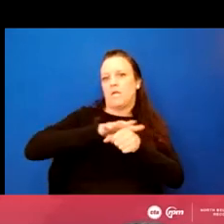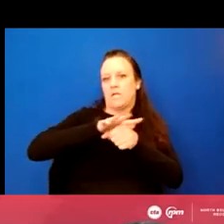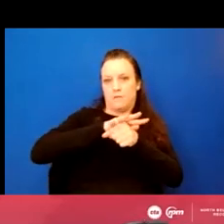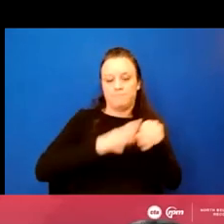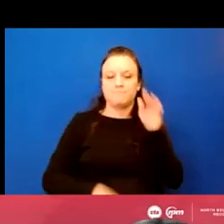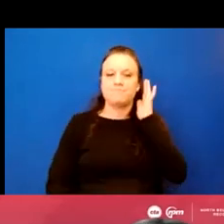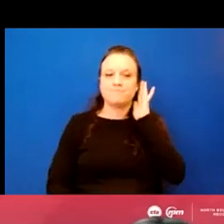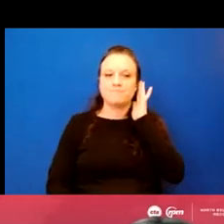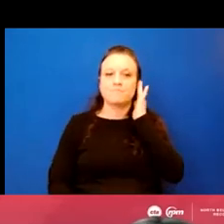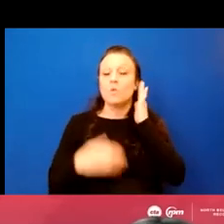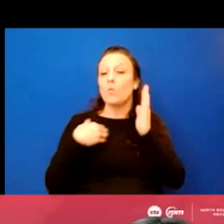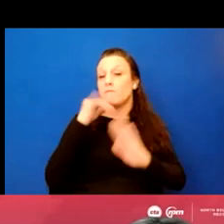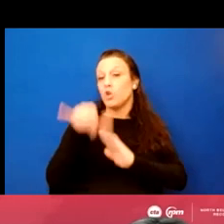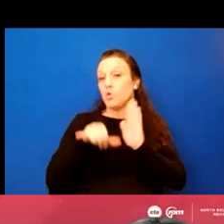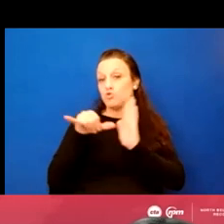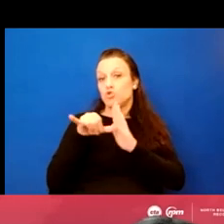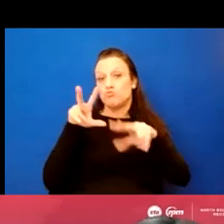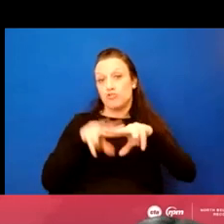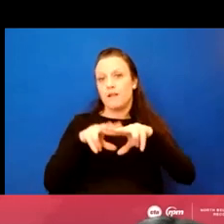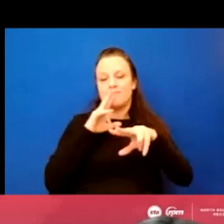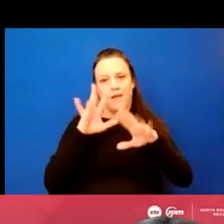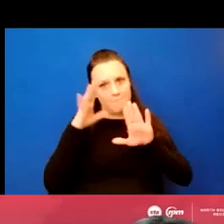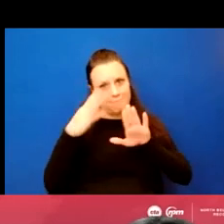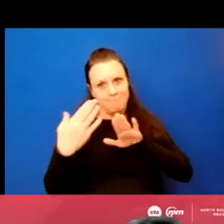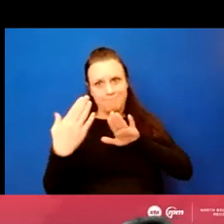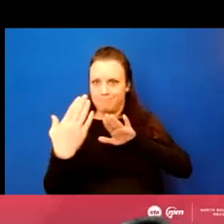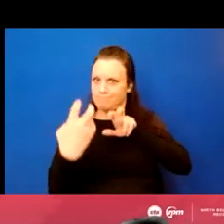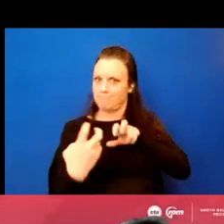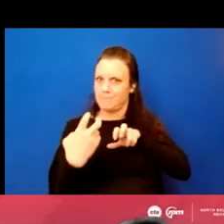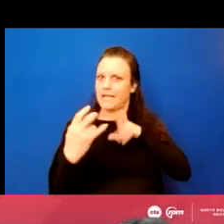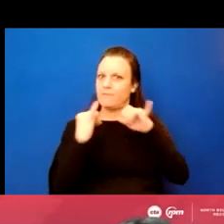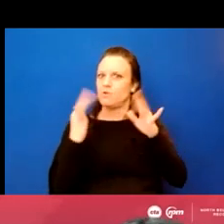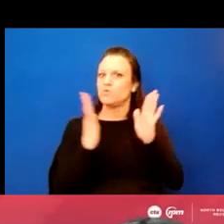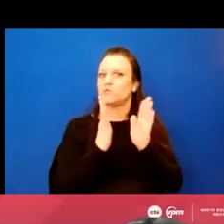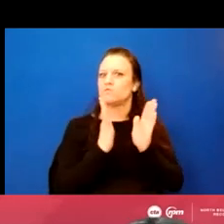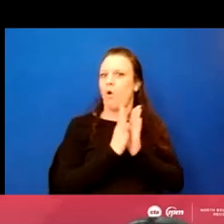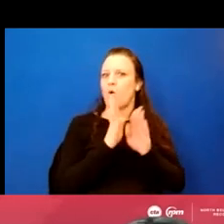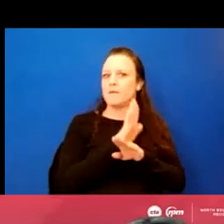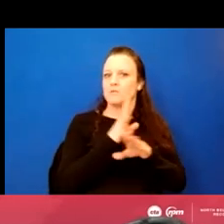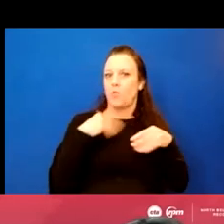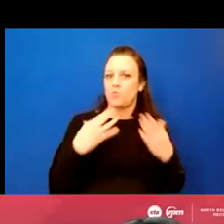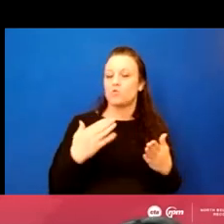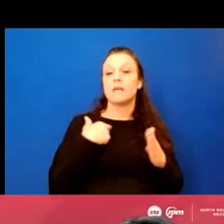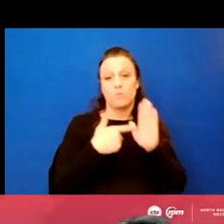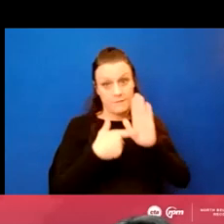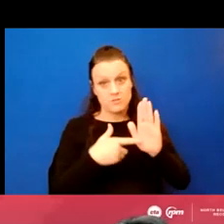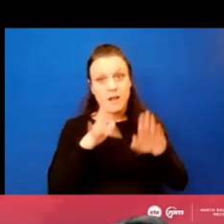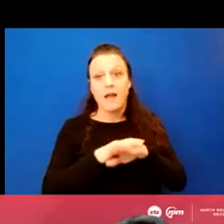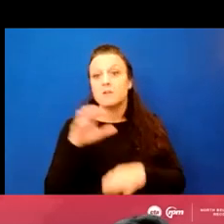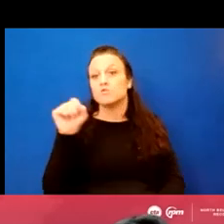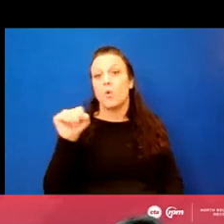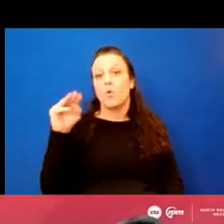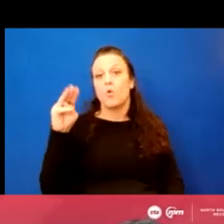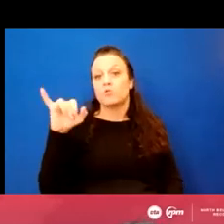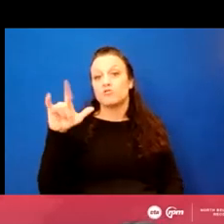we have a YouTube channel that features interviews with small business owners. These are videos that we also have featured on our social media channels